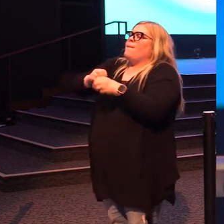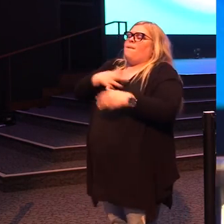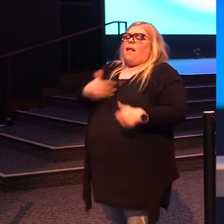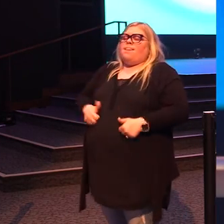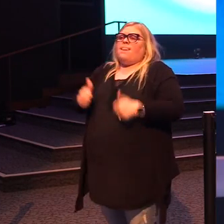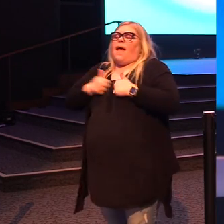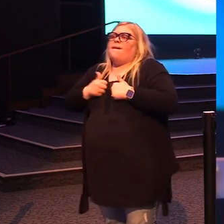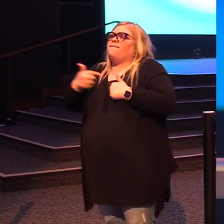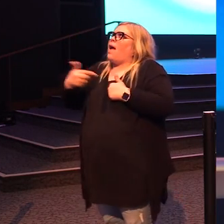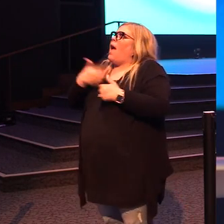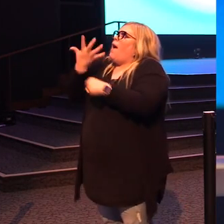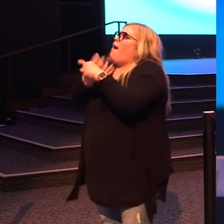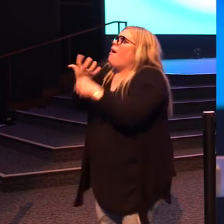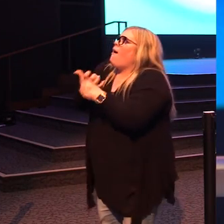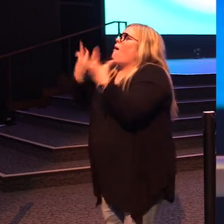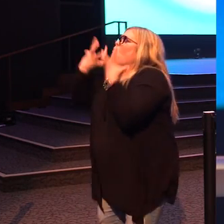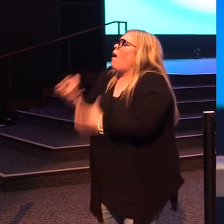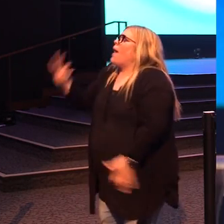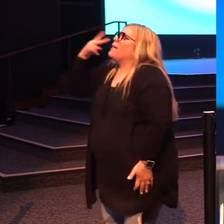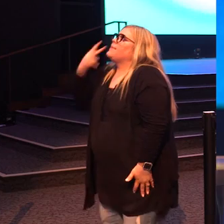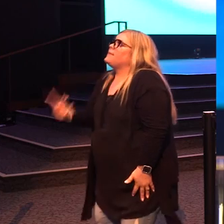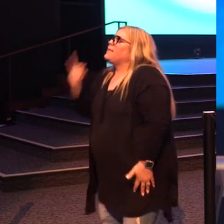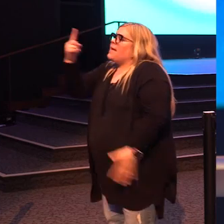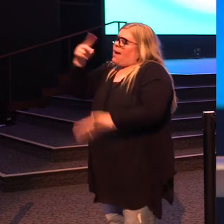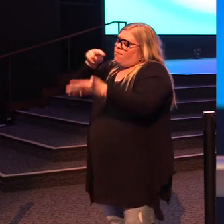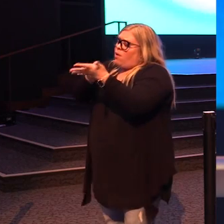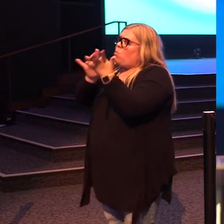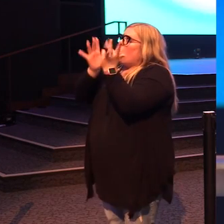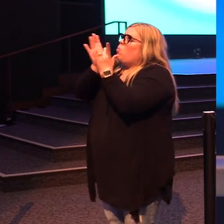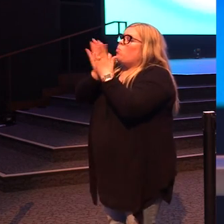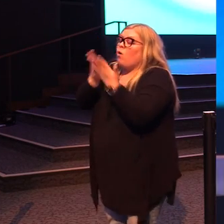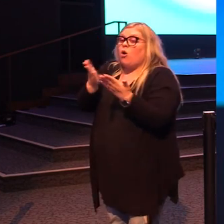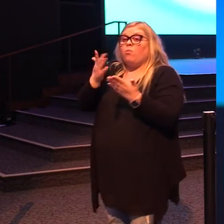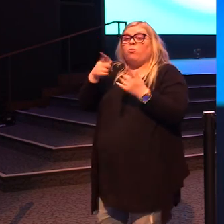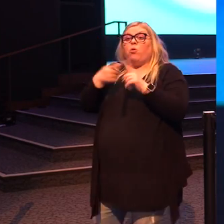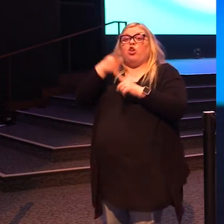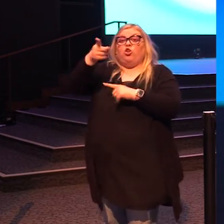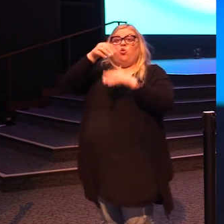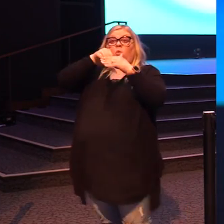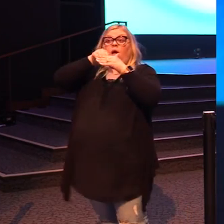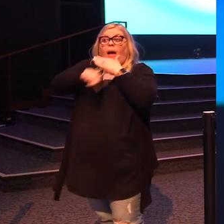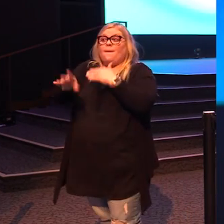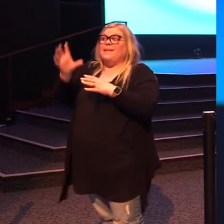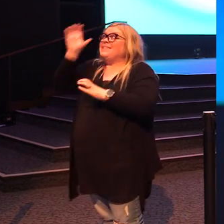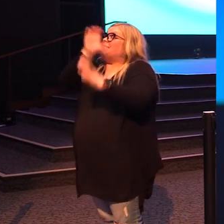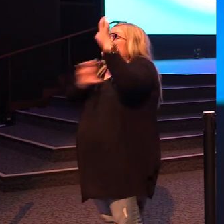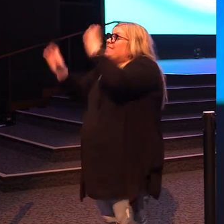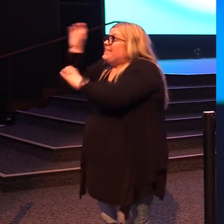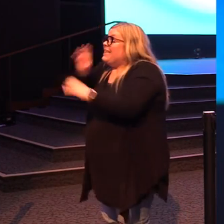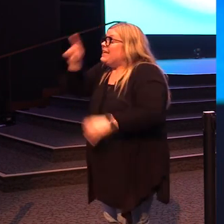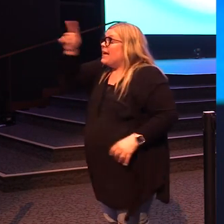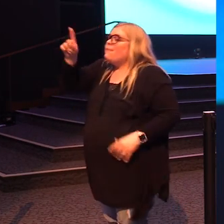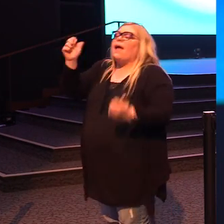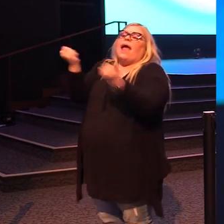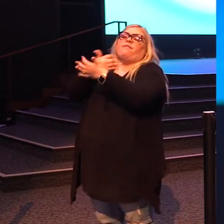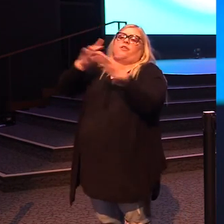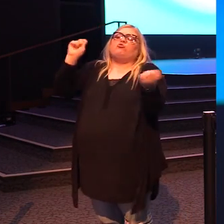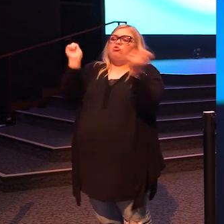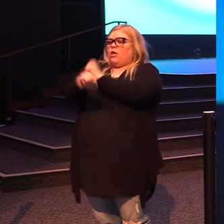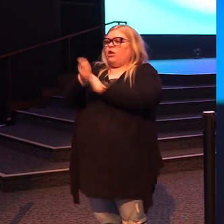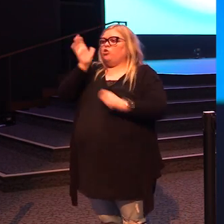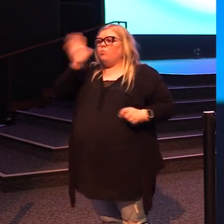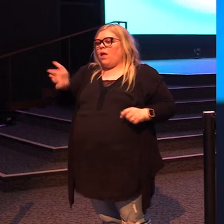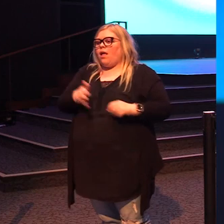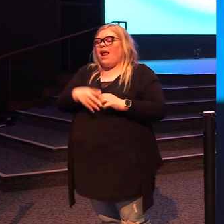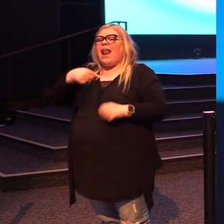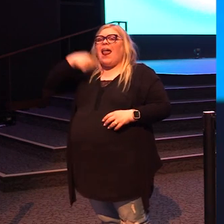to sense him, to see him, to see him in the Word. Because when you come seeking to see, everything changes. And